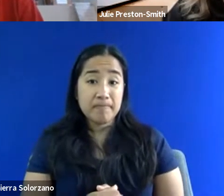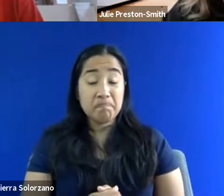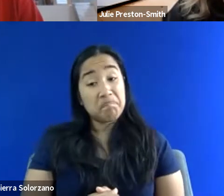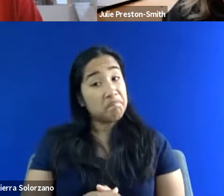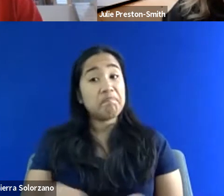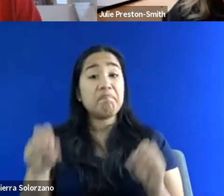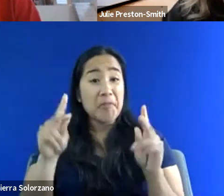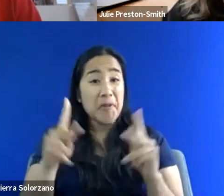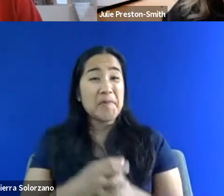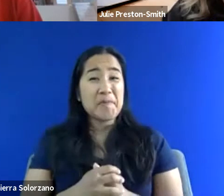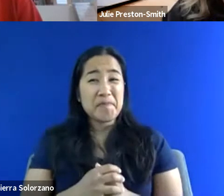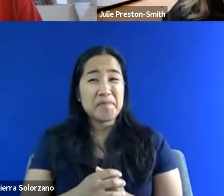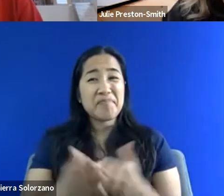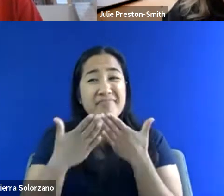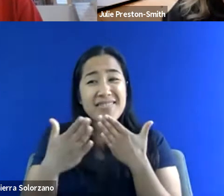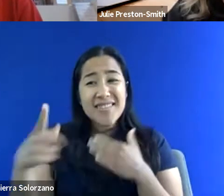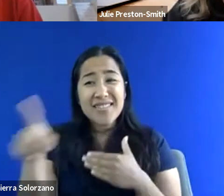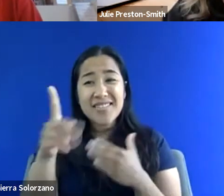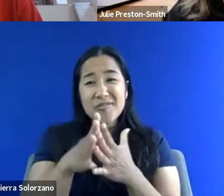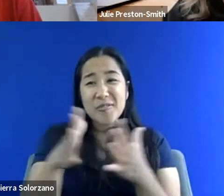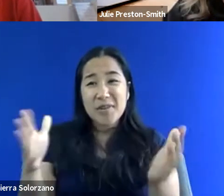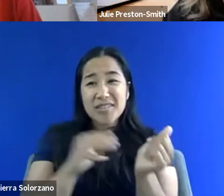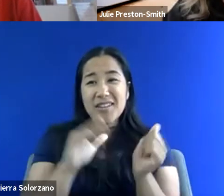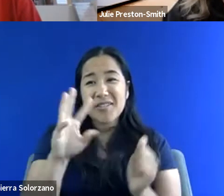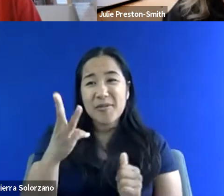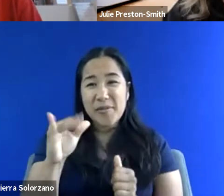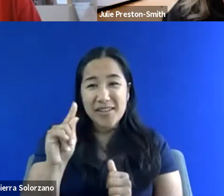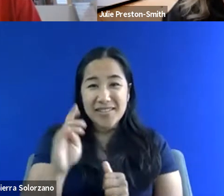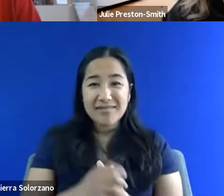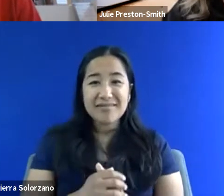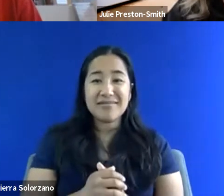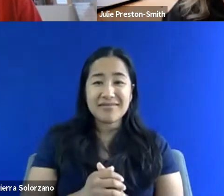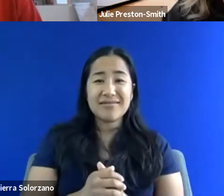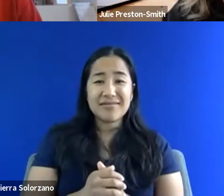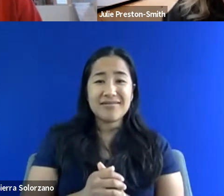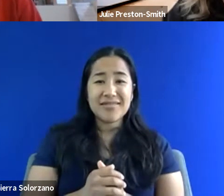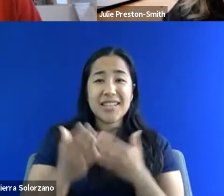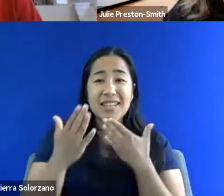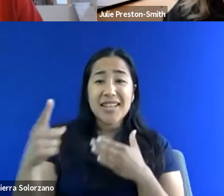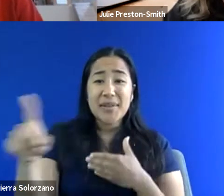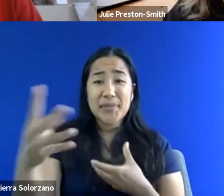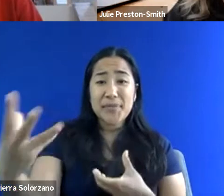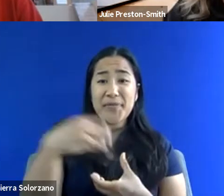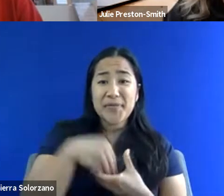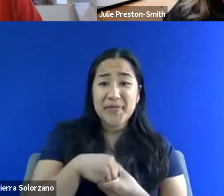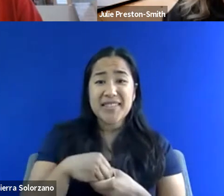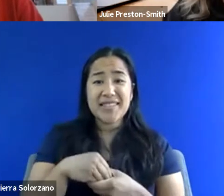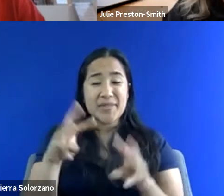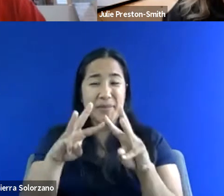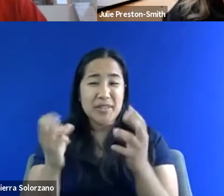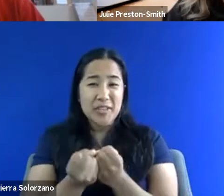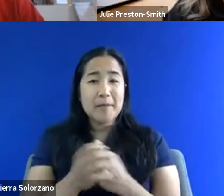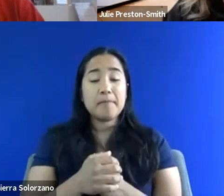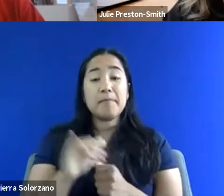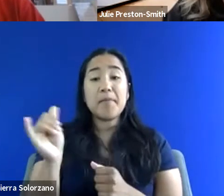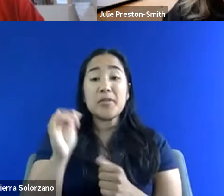Okay. Well, thank you very much, Dr. White. All And thank you all for participating in this workshop. And